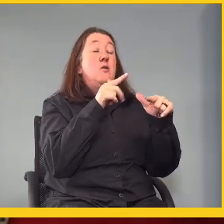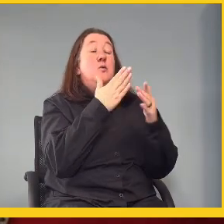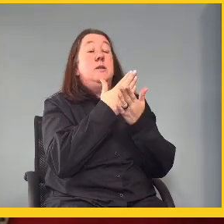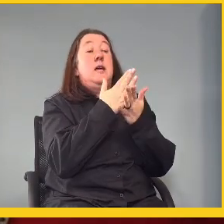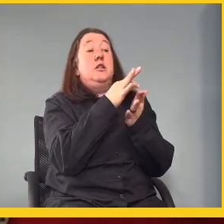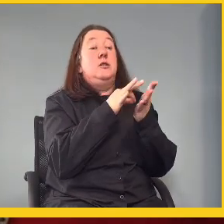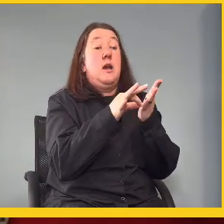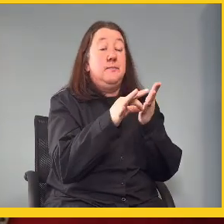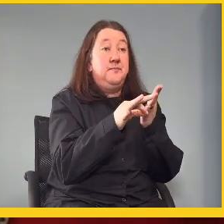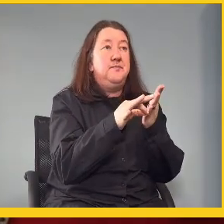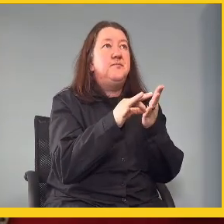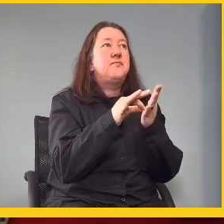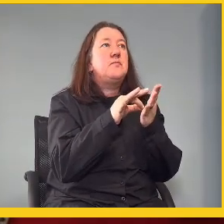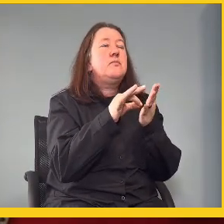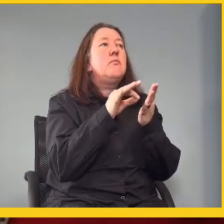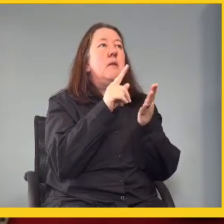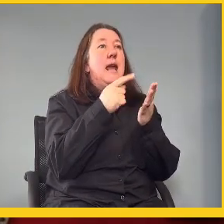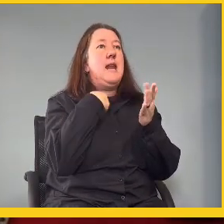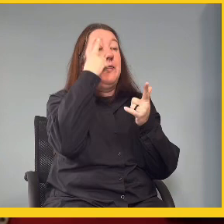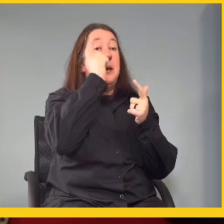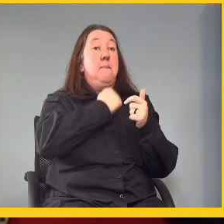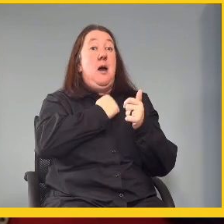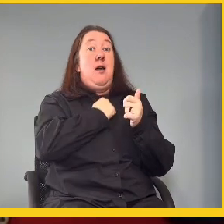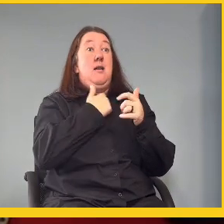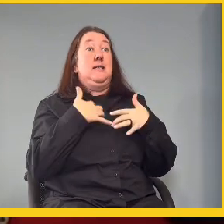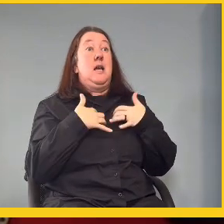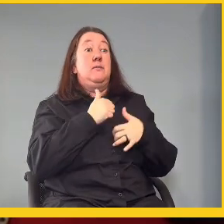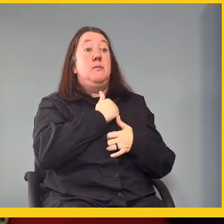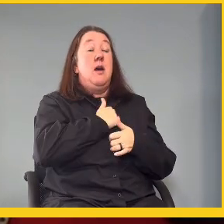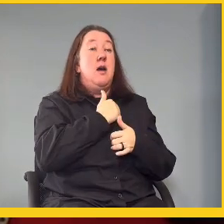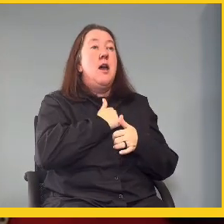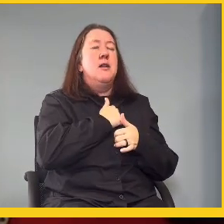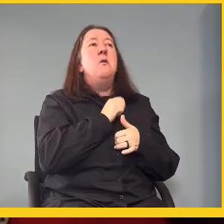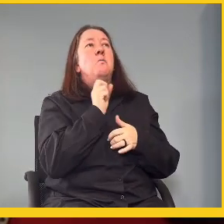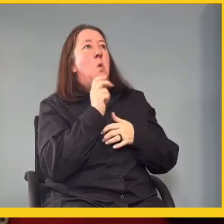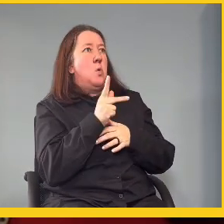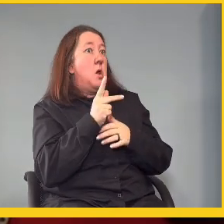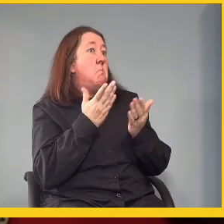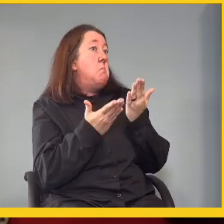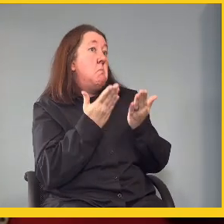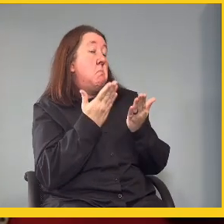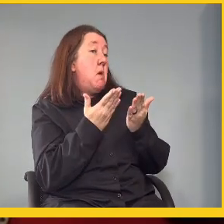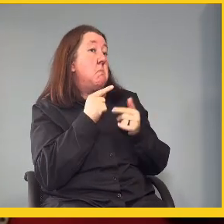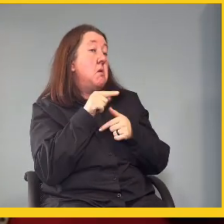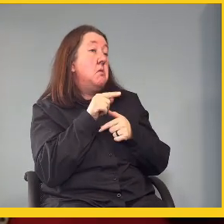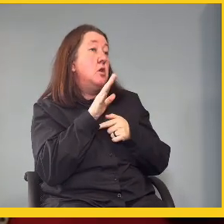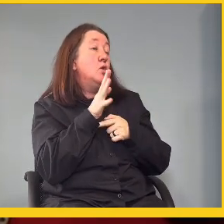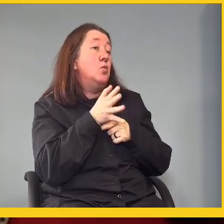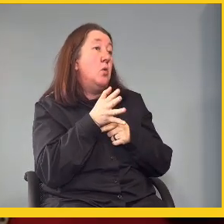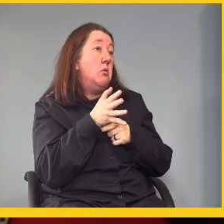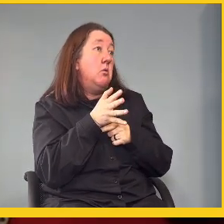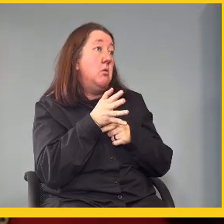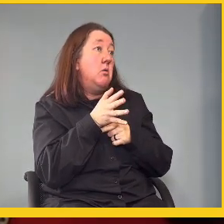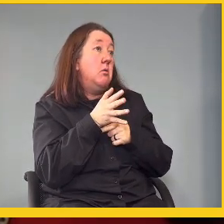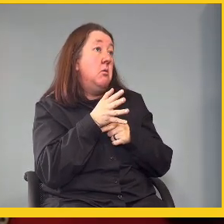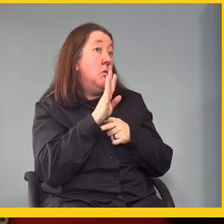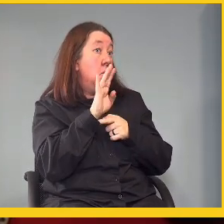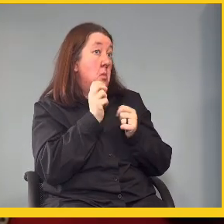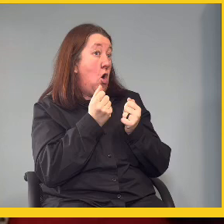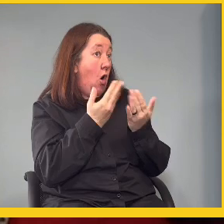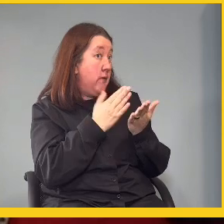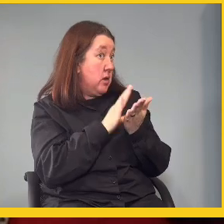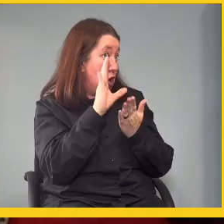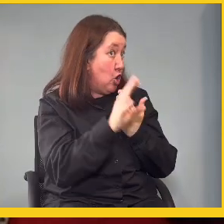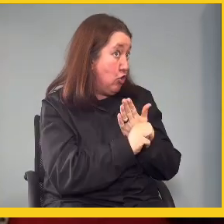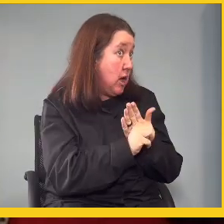signed, and I think my excitement was that, okay, maybe this is going to be offered in the